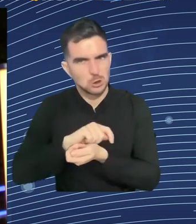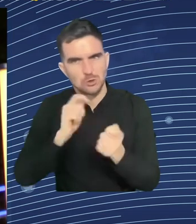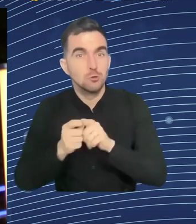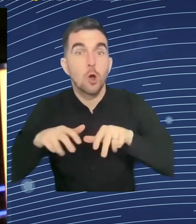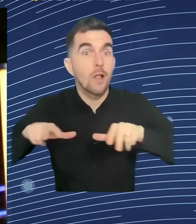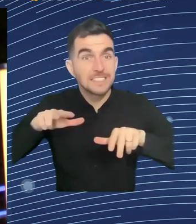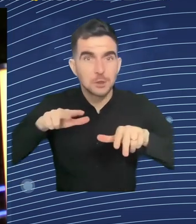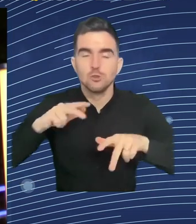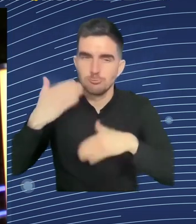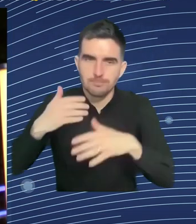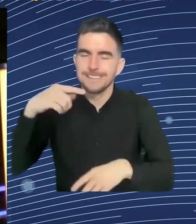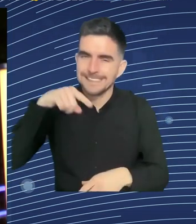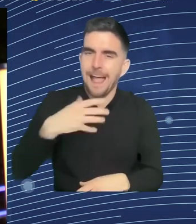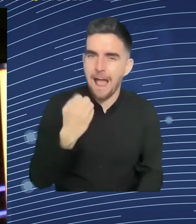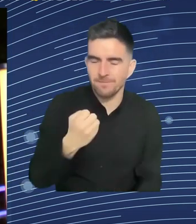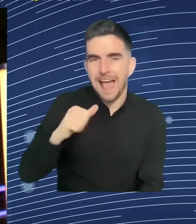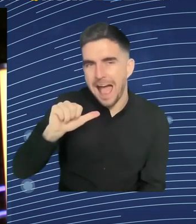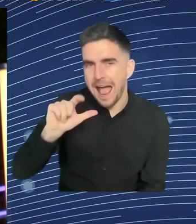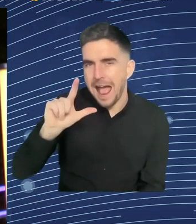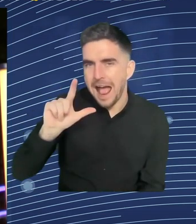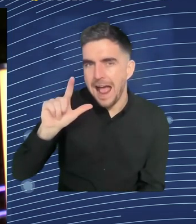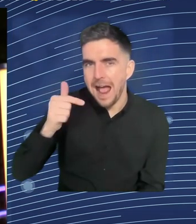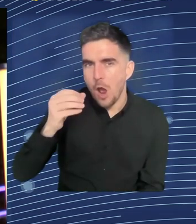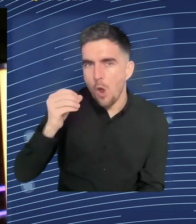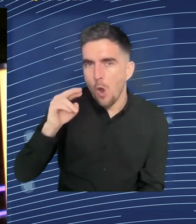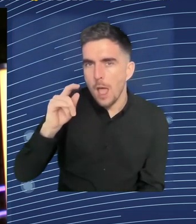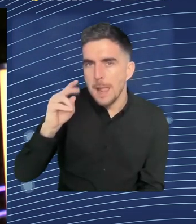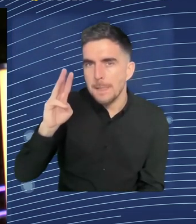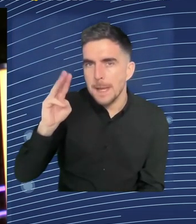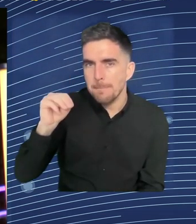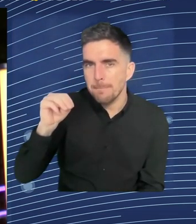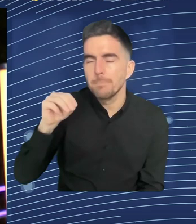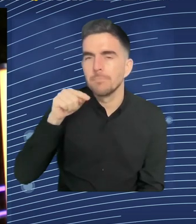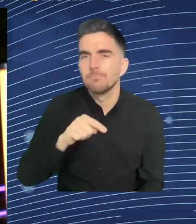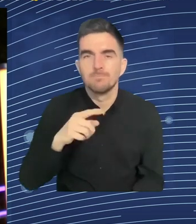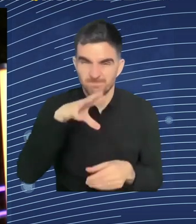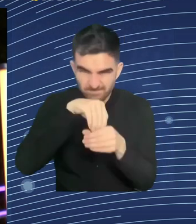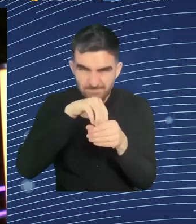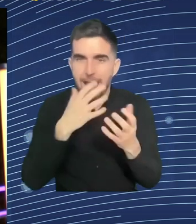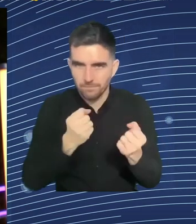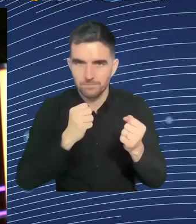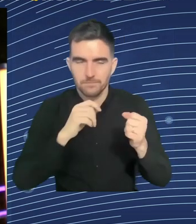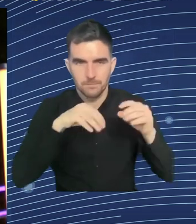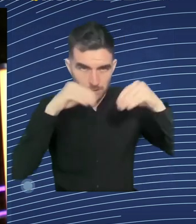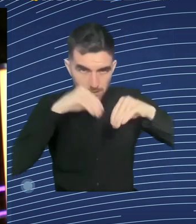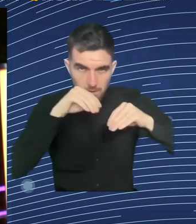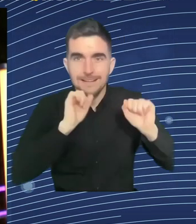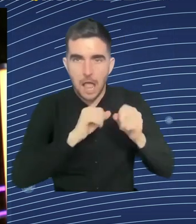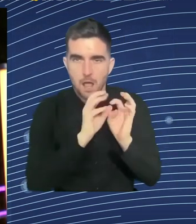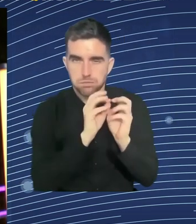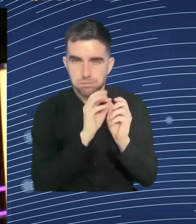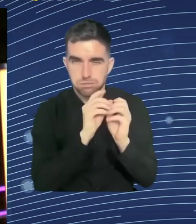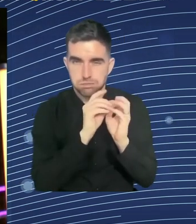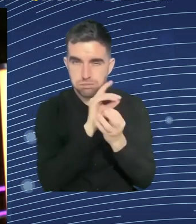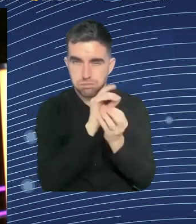with the idea that without algorithms, there's no platform. So this is really technology creating